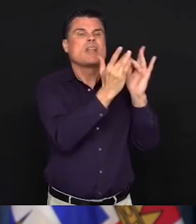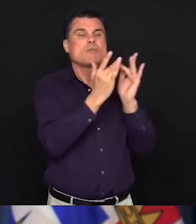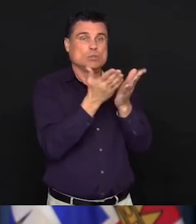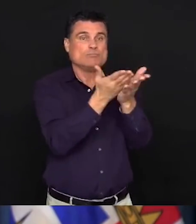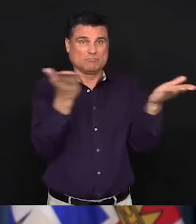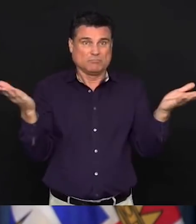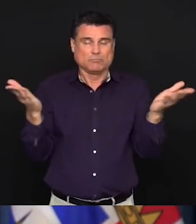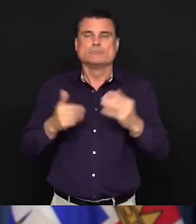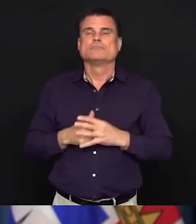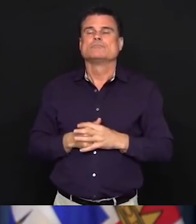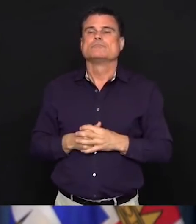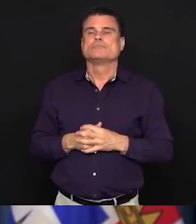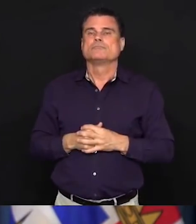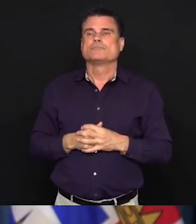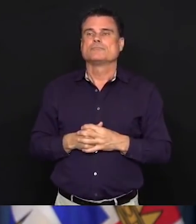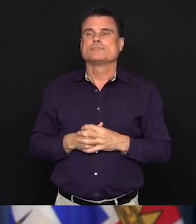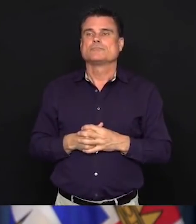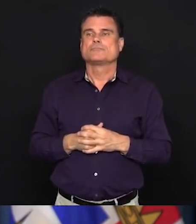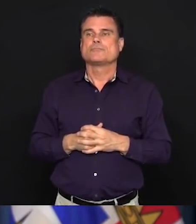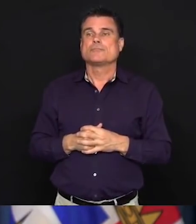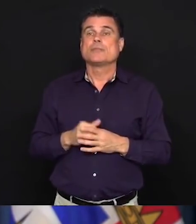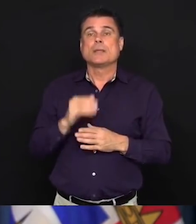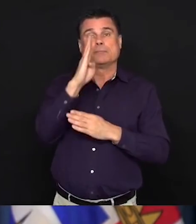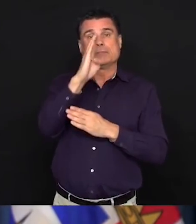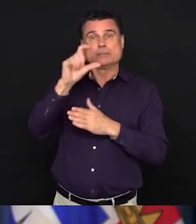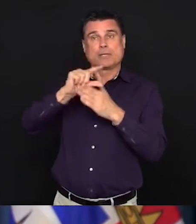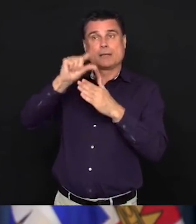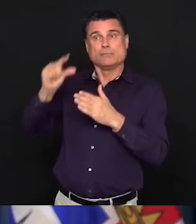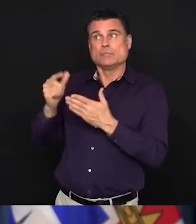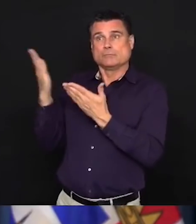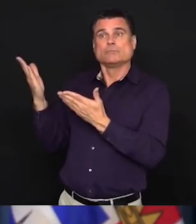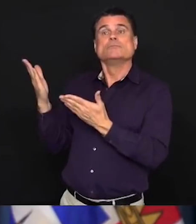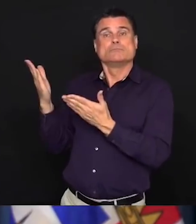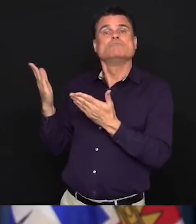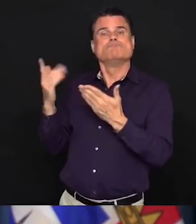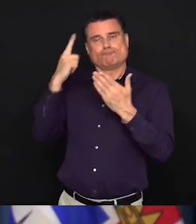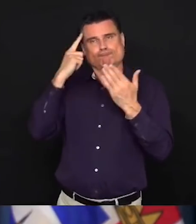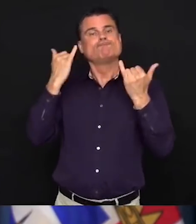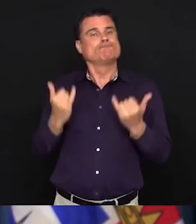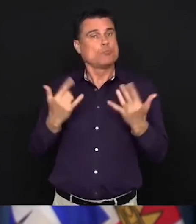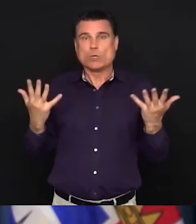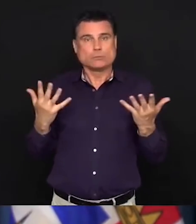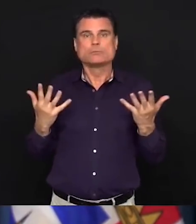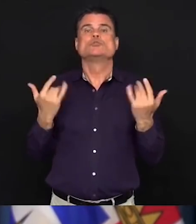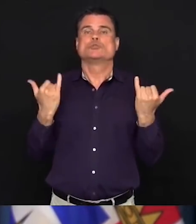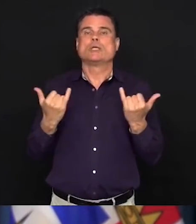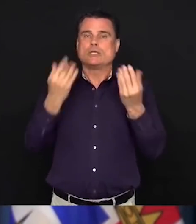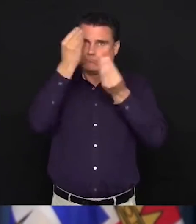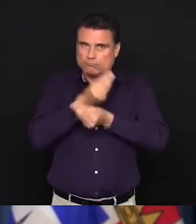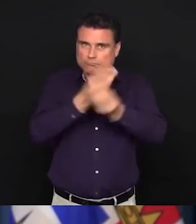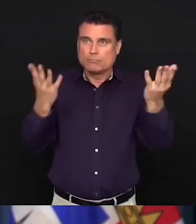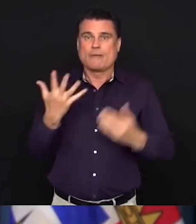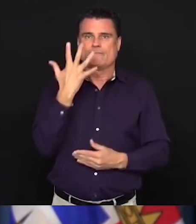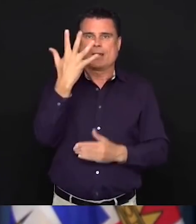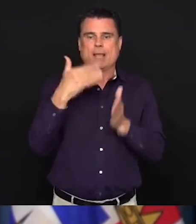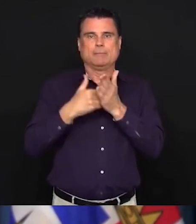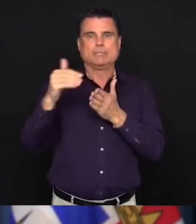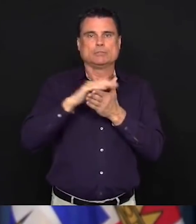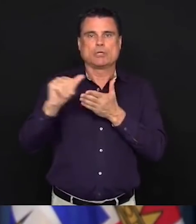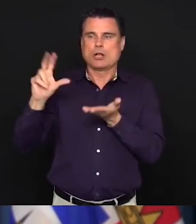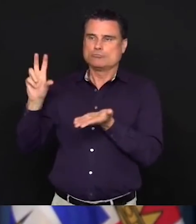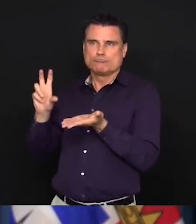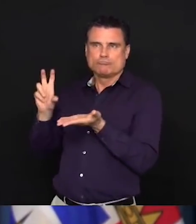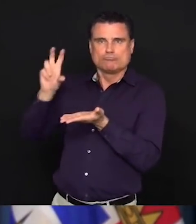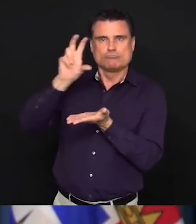virtual mental health services. Judy will go into the details on those. But these are critically important times for all of us.